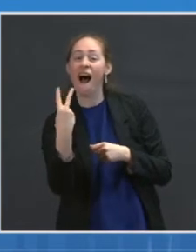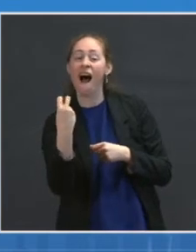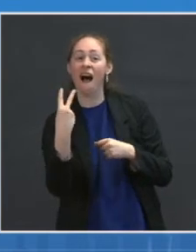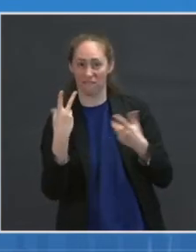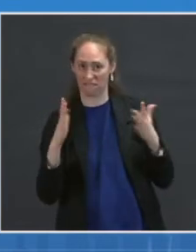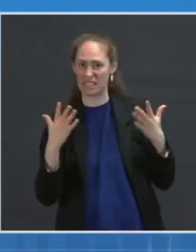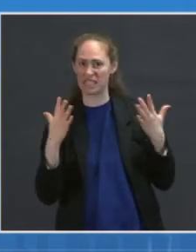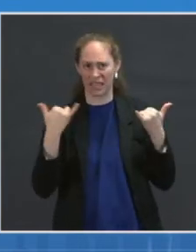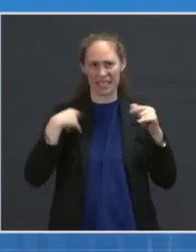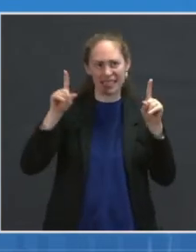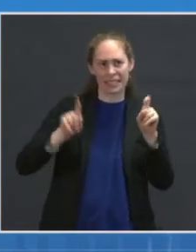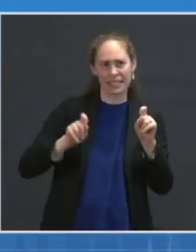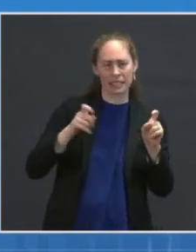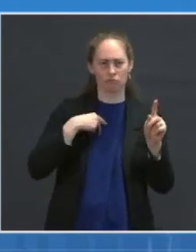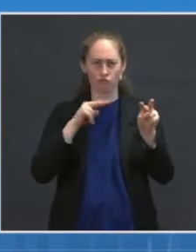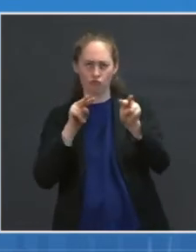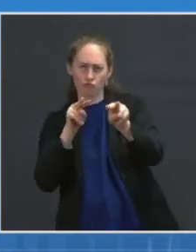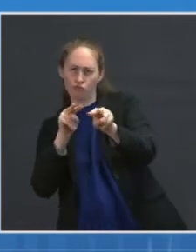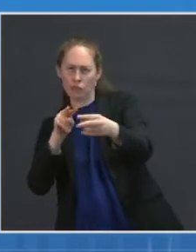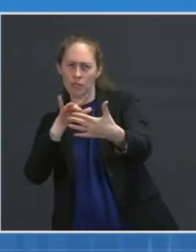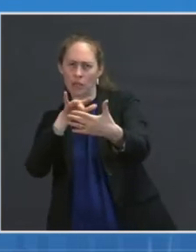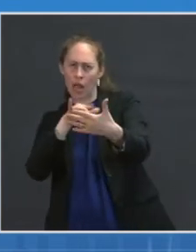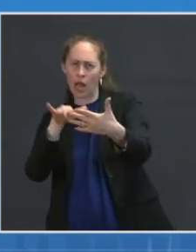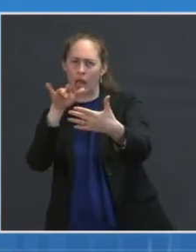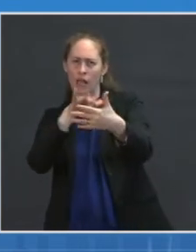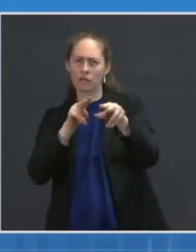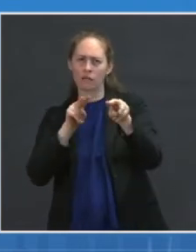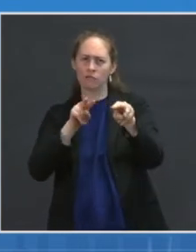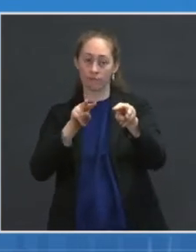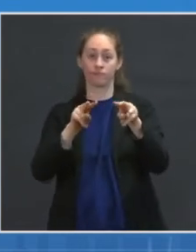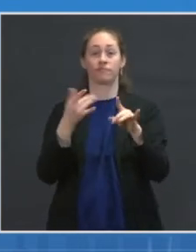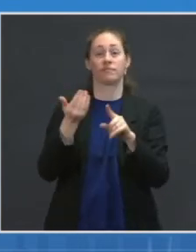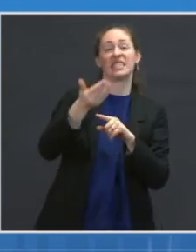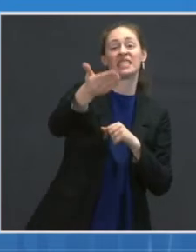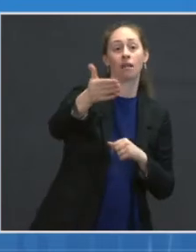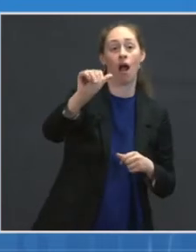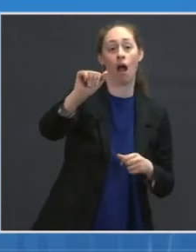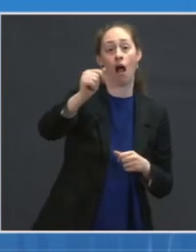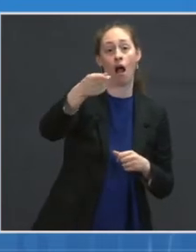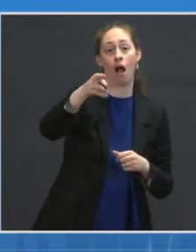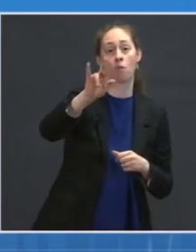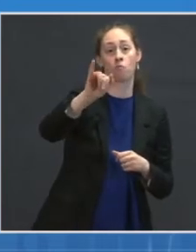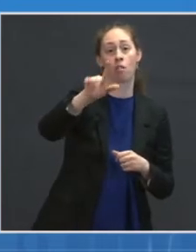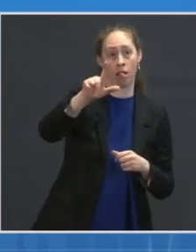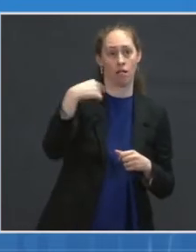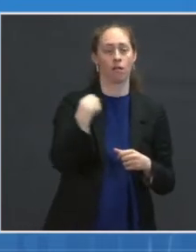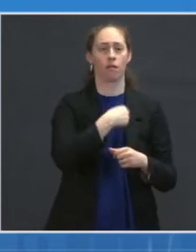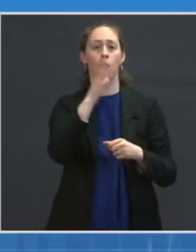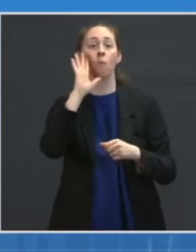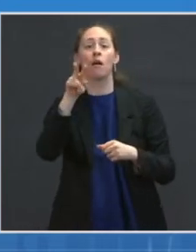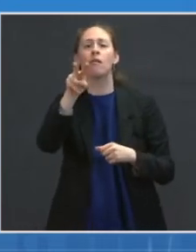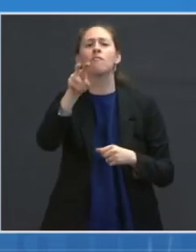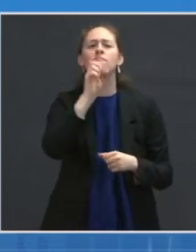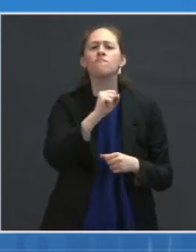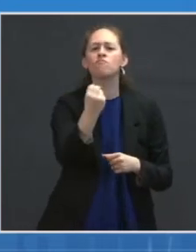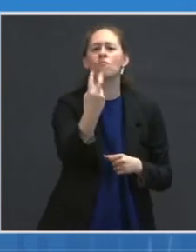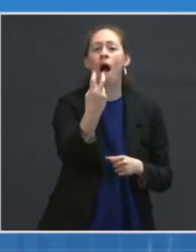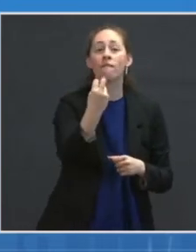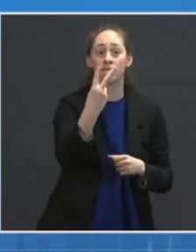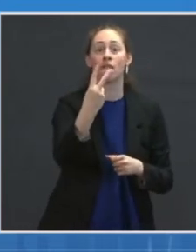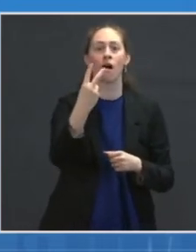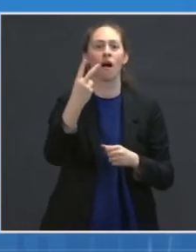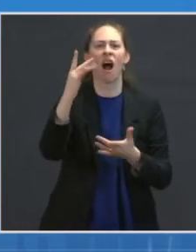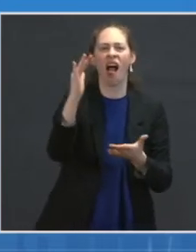April, starting in April, they are going to be studying 12-year-olds down to 5- to 6-year-olds.